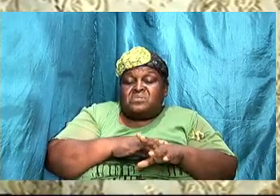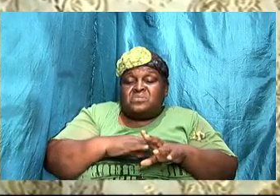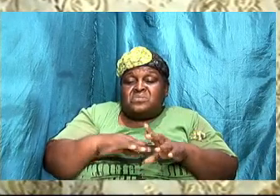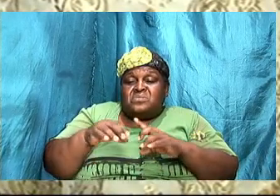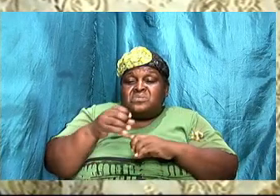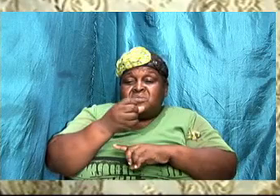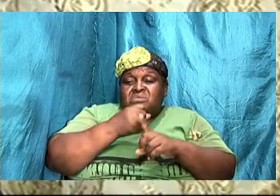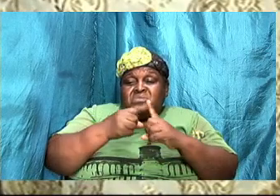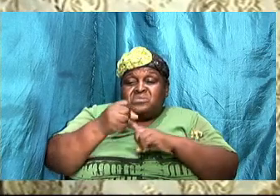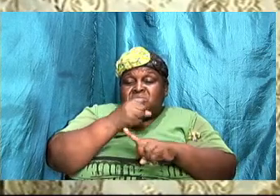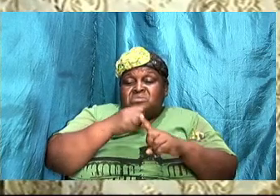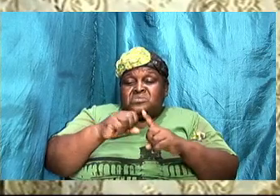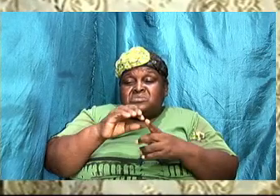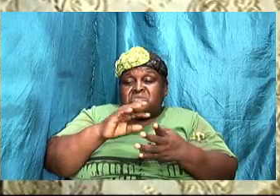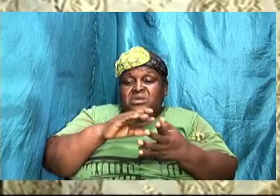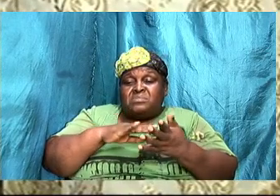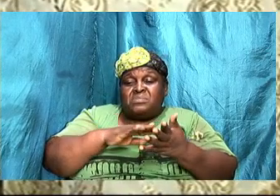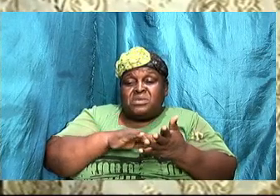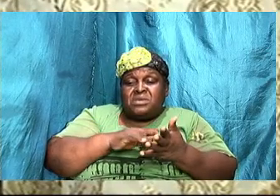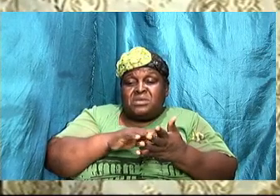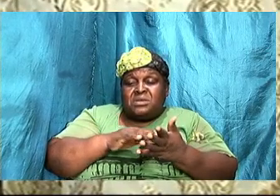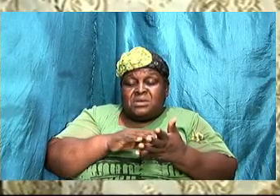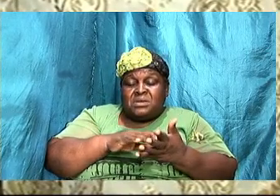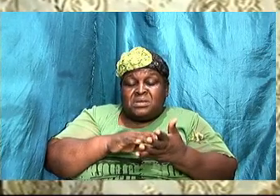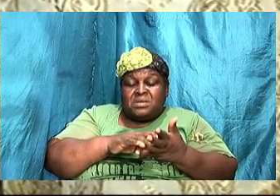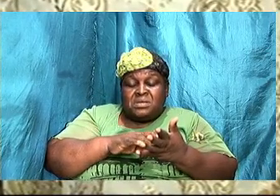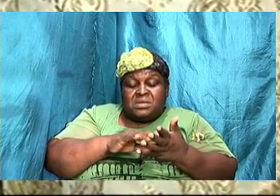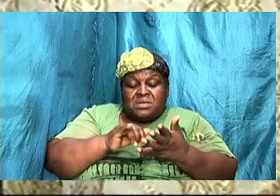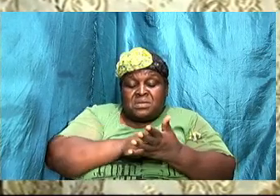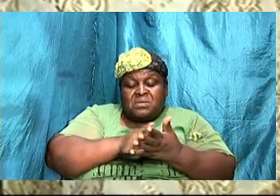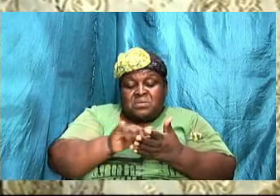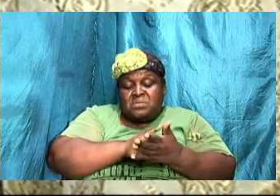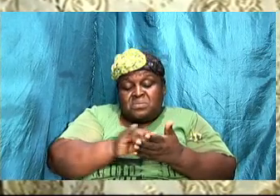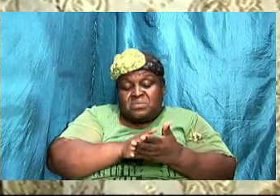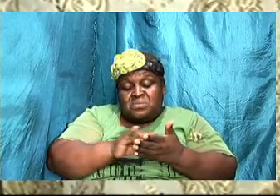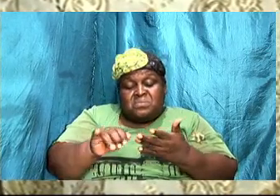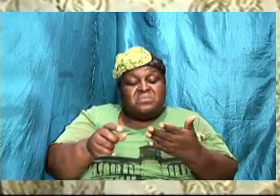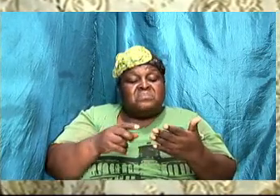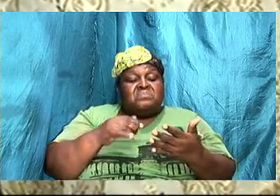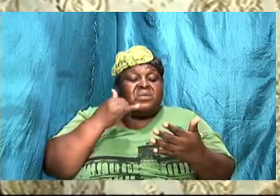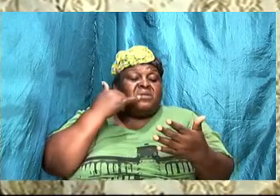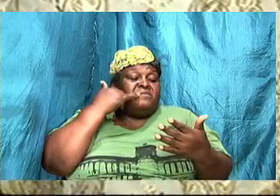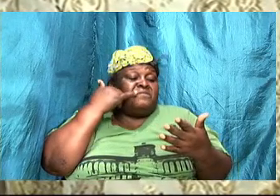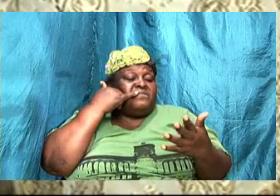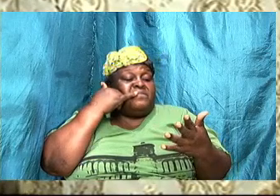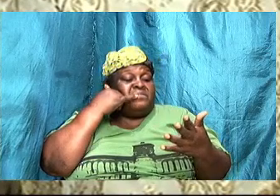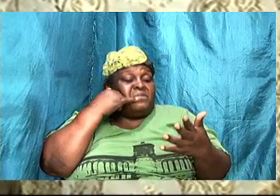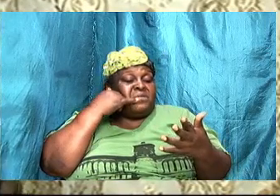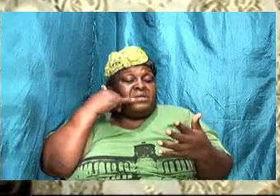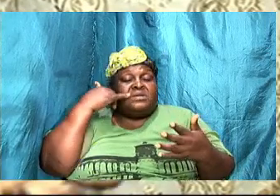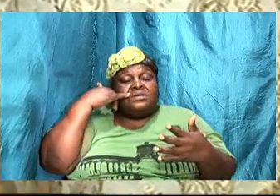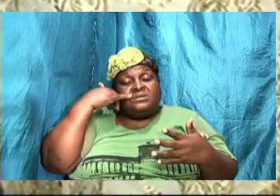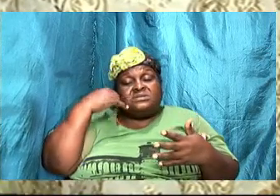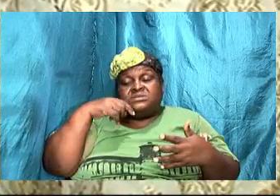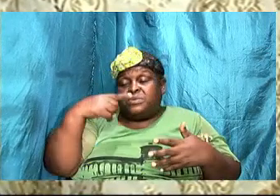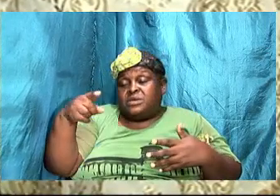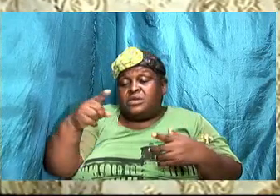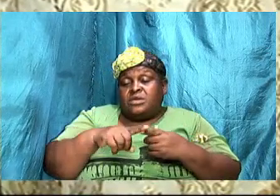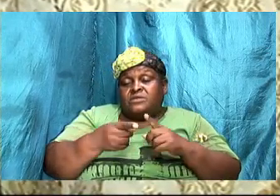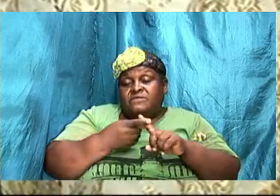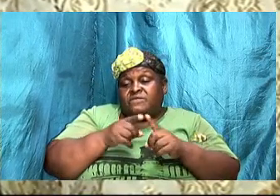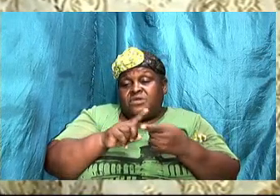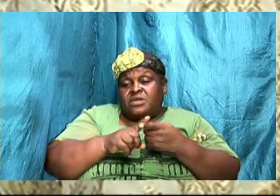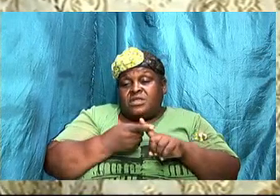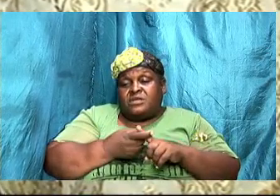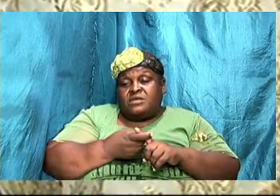the wife leave because the husband on social media and he is talking to his friends and the wife is on social